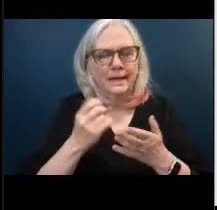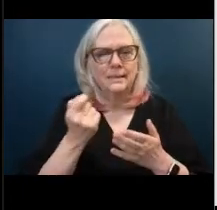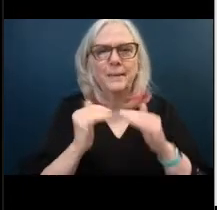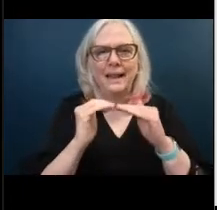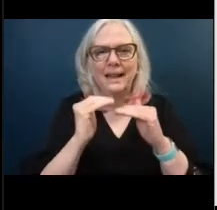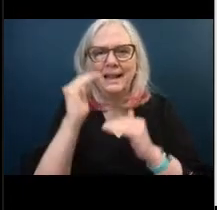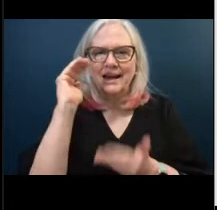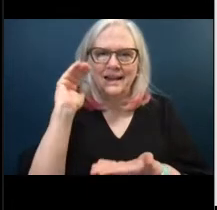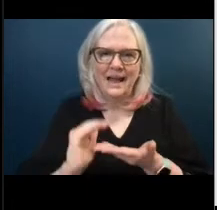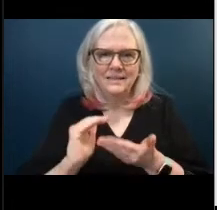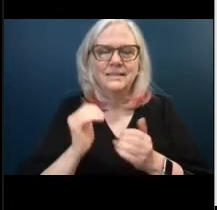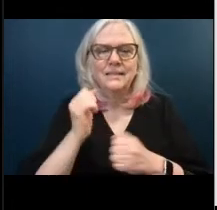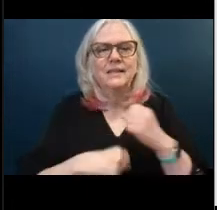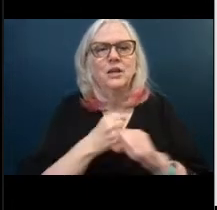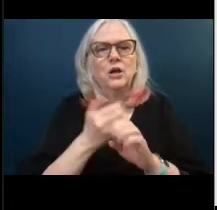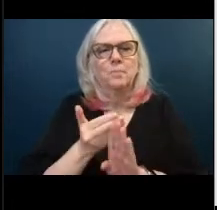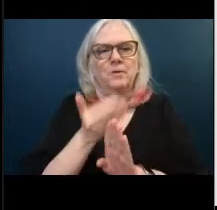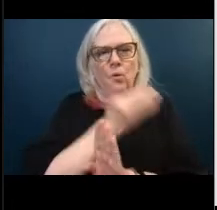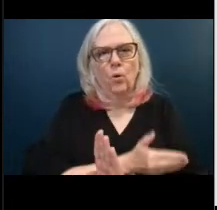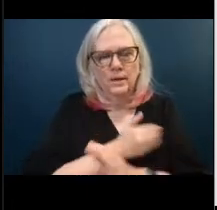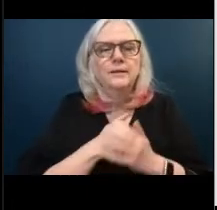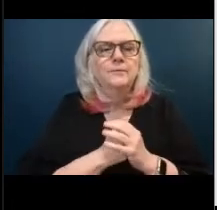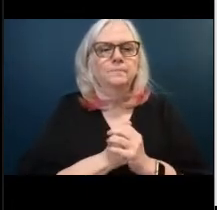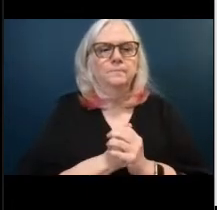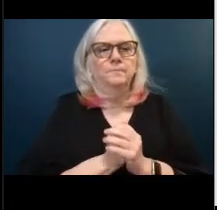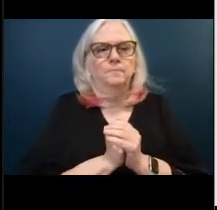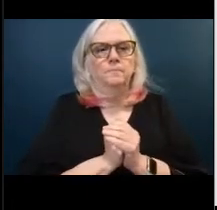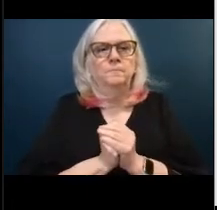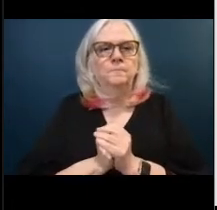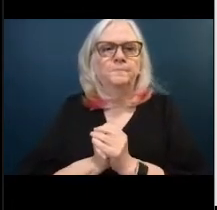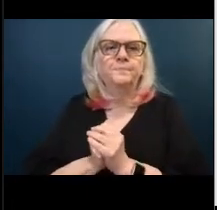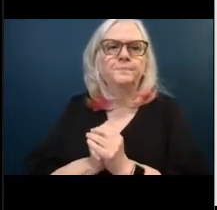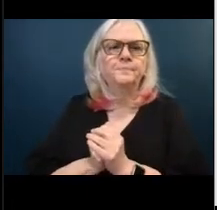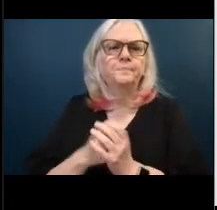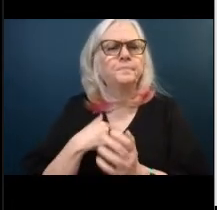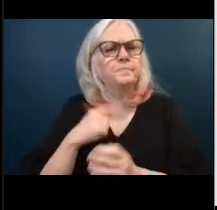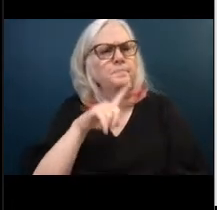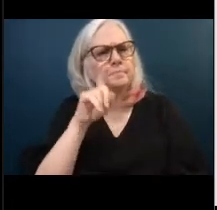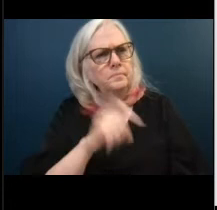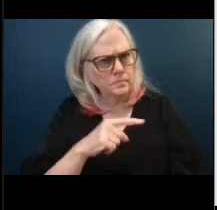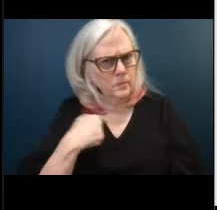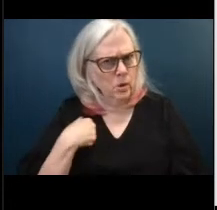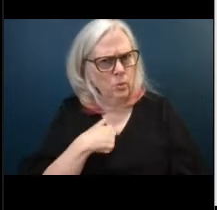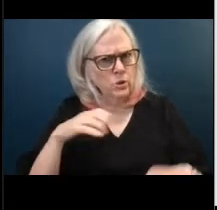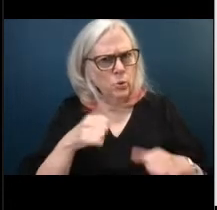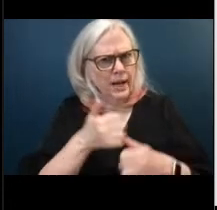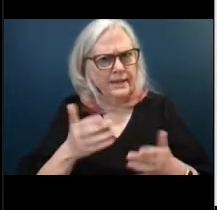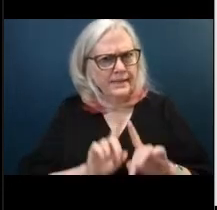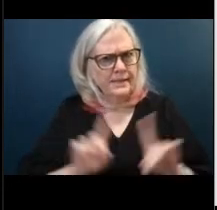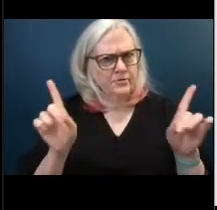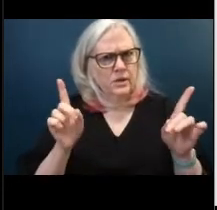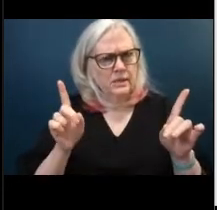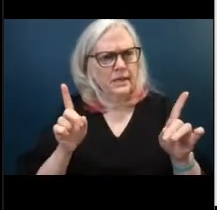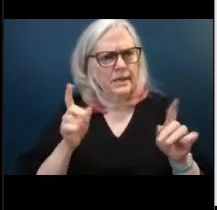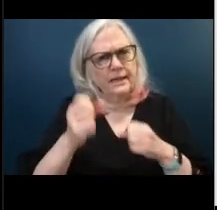than the prior year um chief my question for you is are we doing anything differently year to year